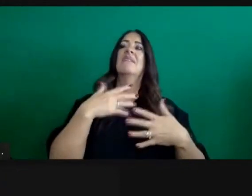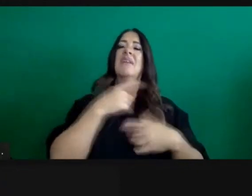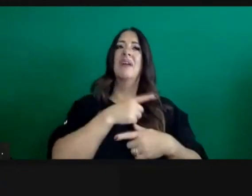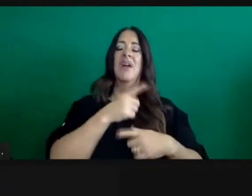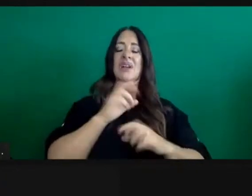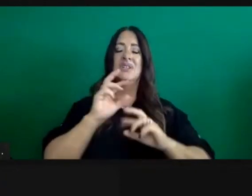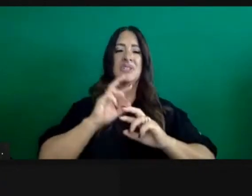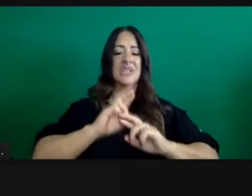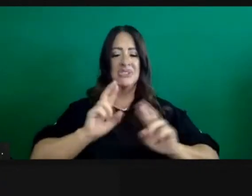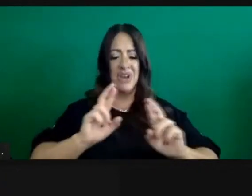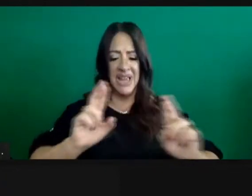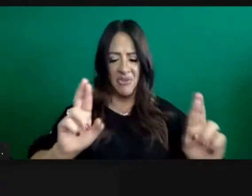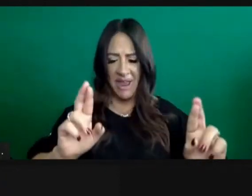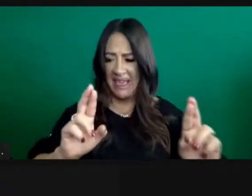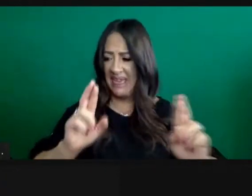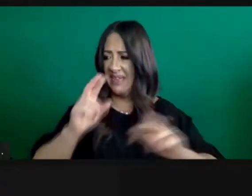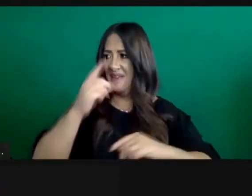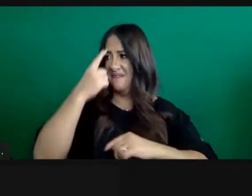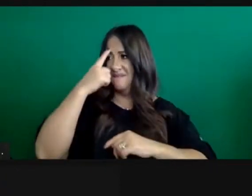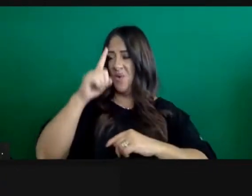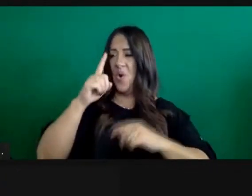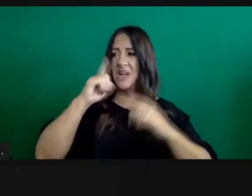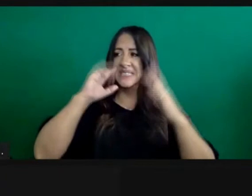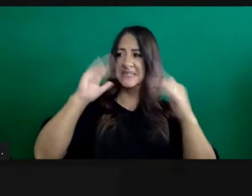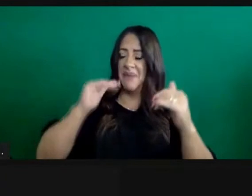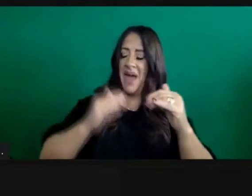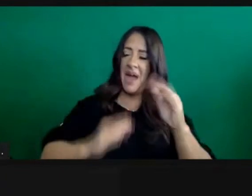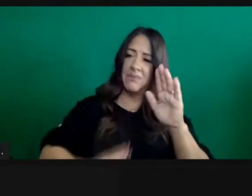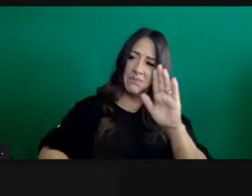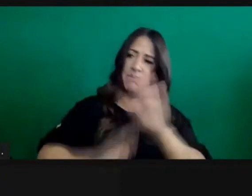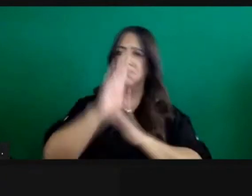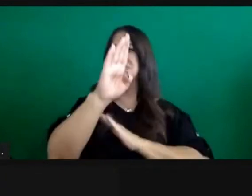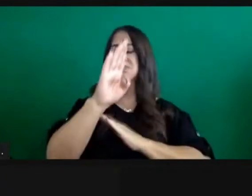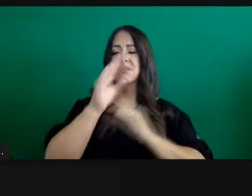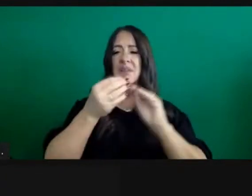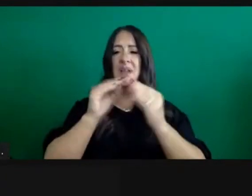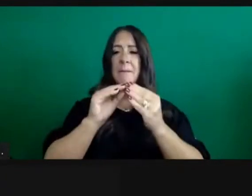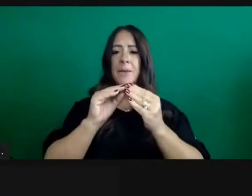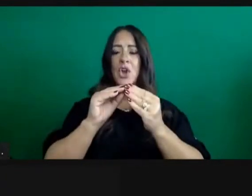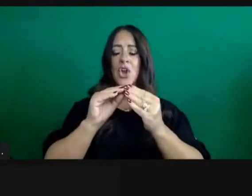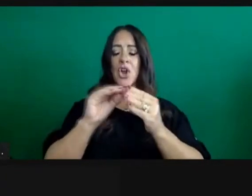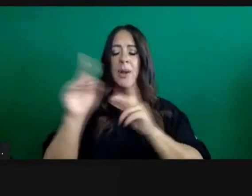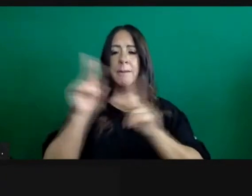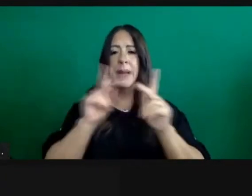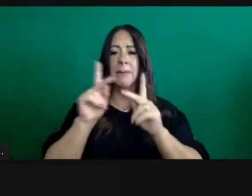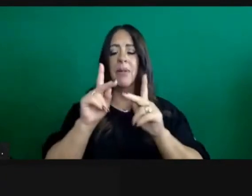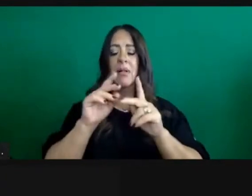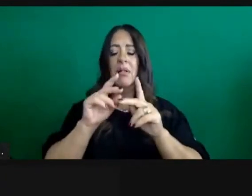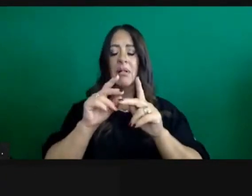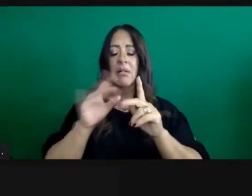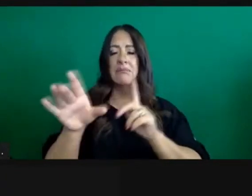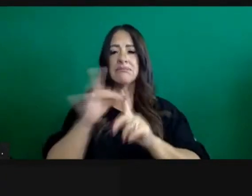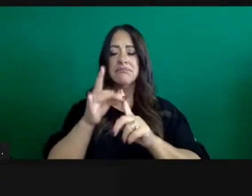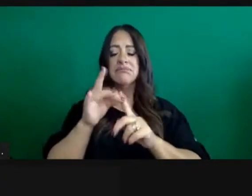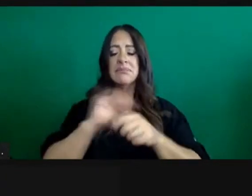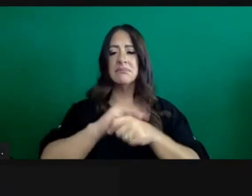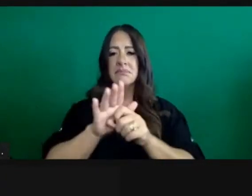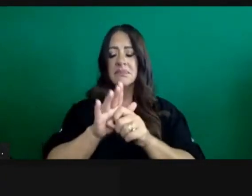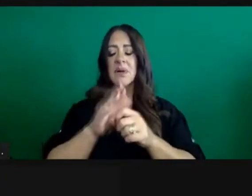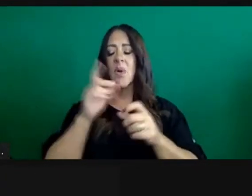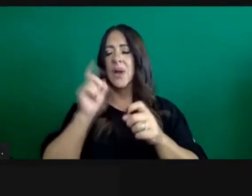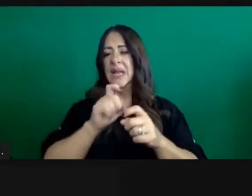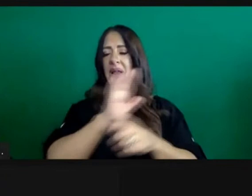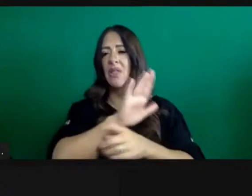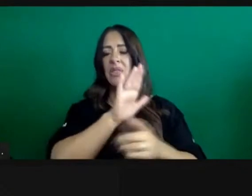a significant need to not only deal with what we've seen up until now, but in even more extreme